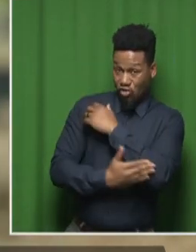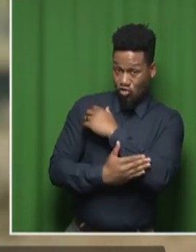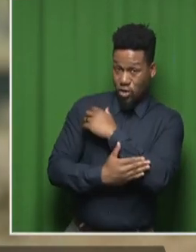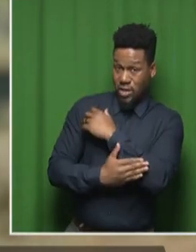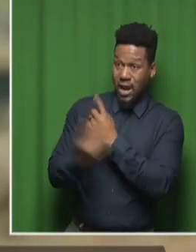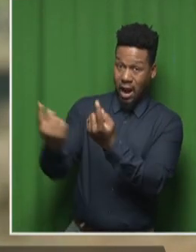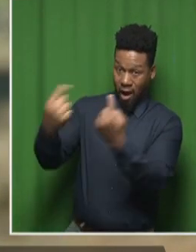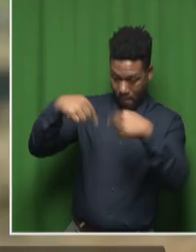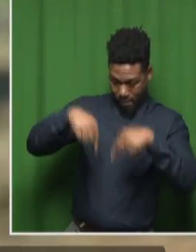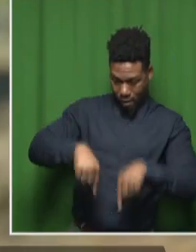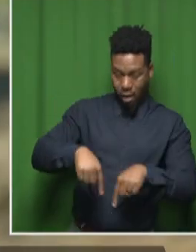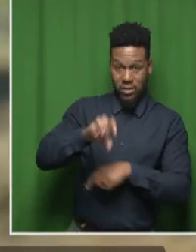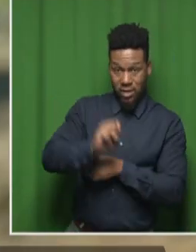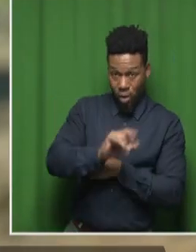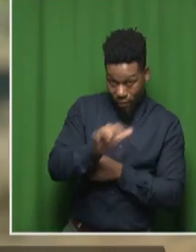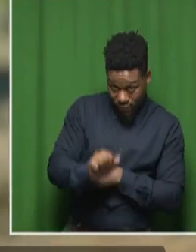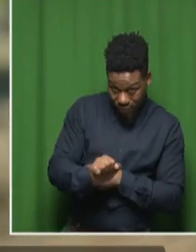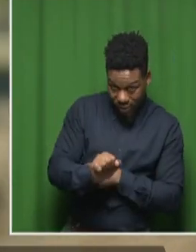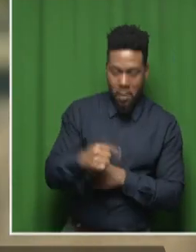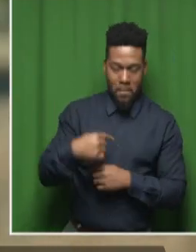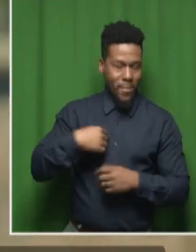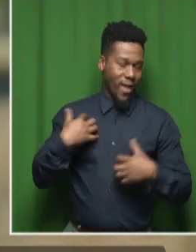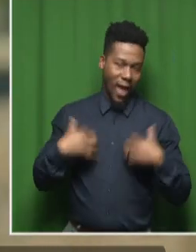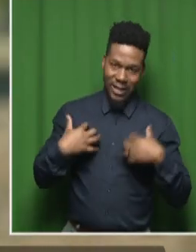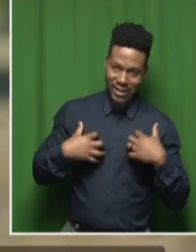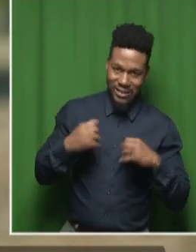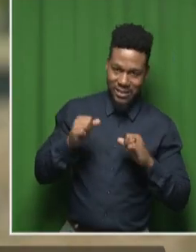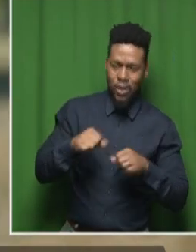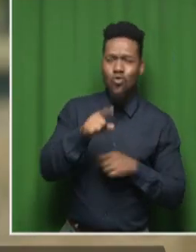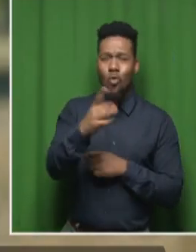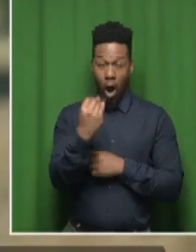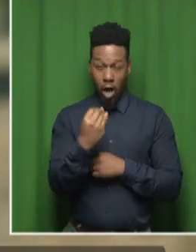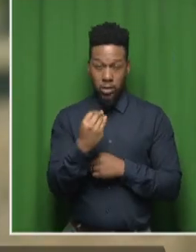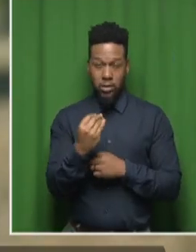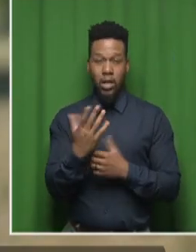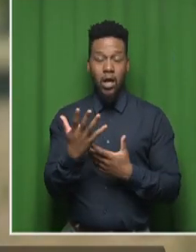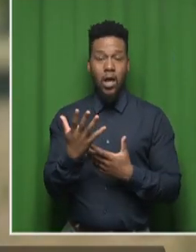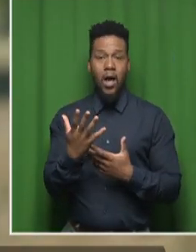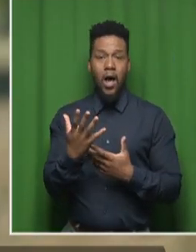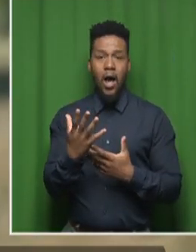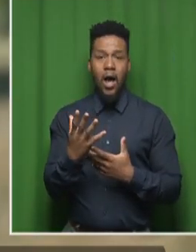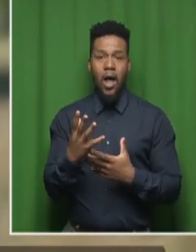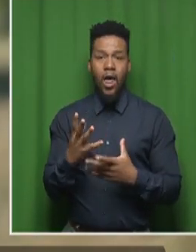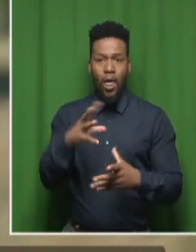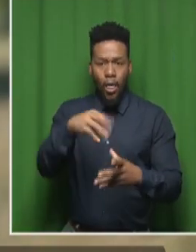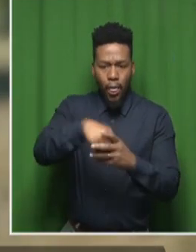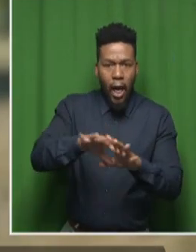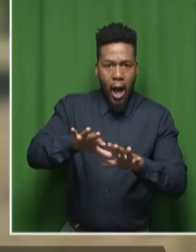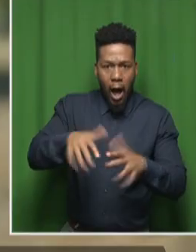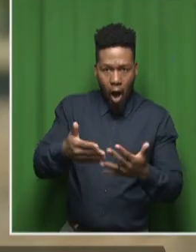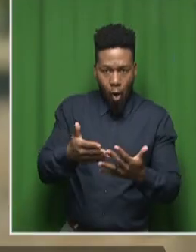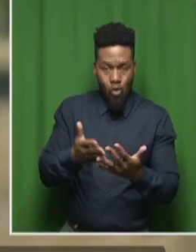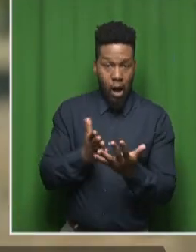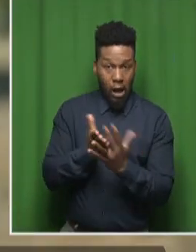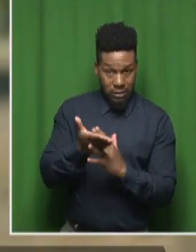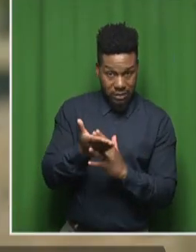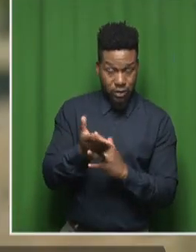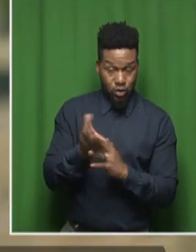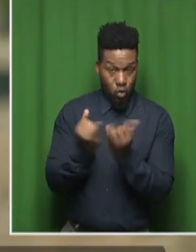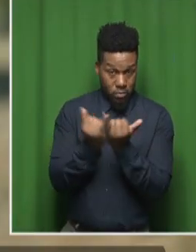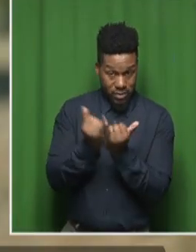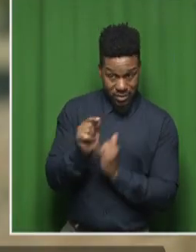about. And you said how to enter. So in each country, they have their own national